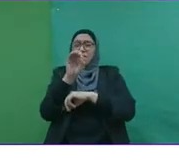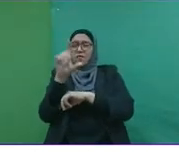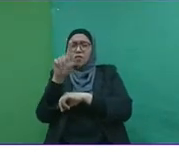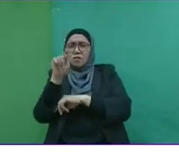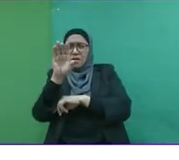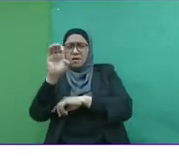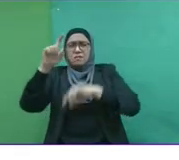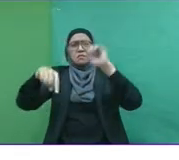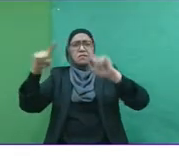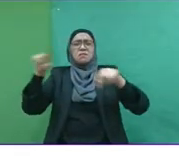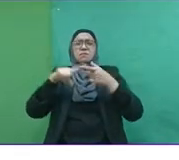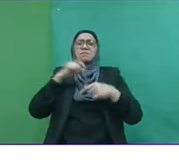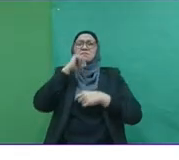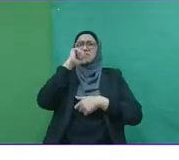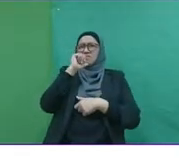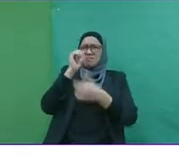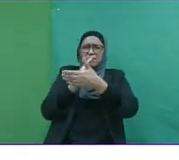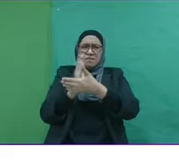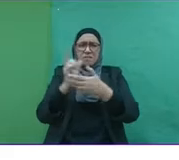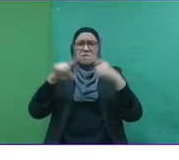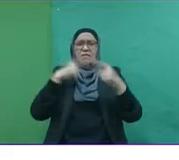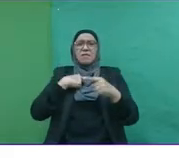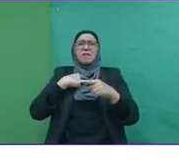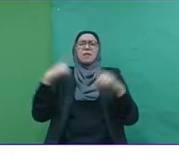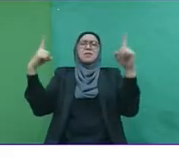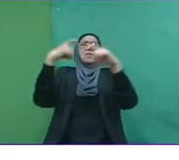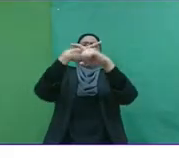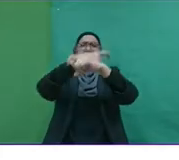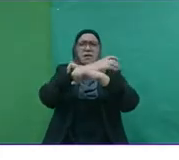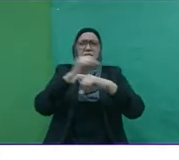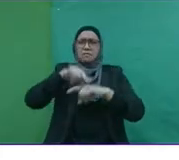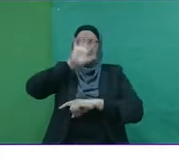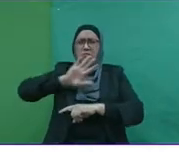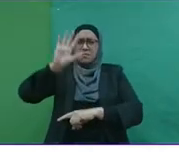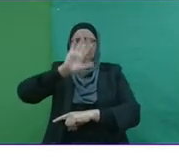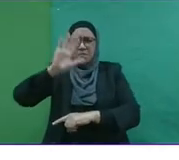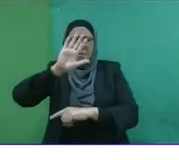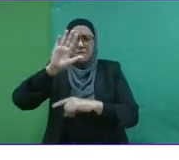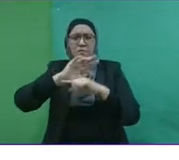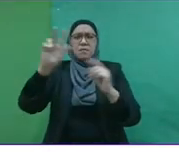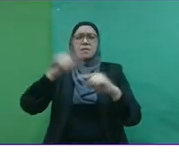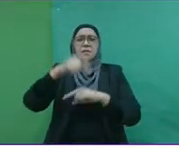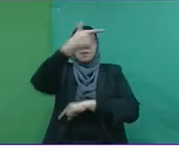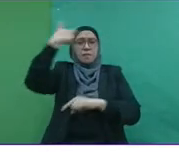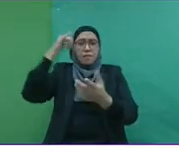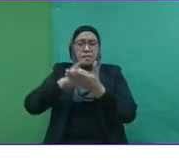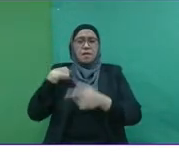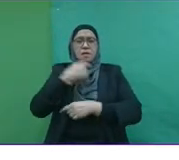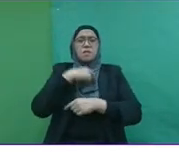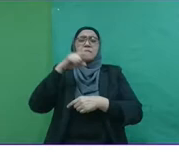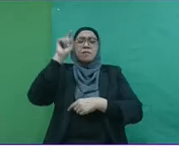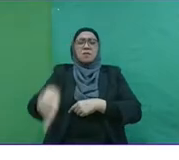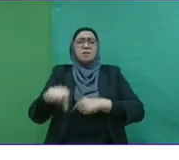Volatile, uncertain, complex, and ambiguous. And because of this, we need to have